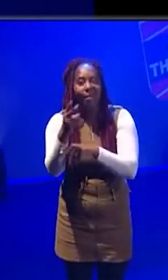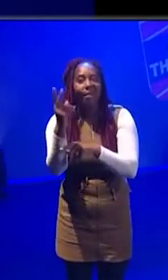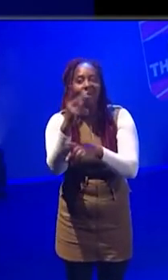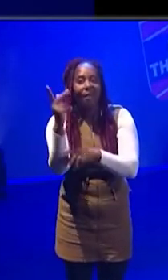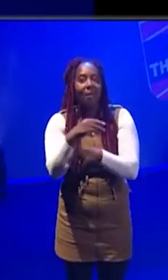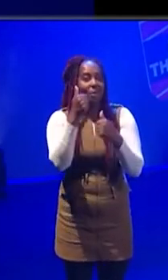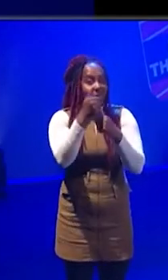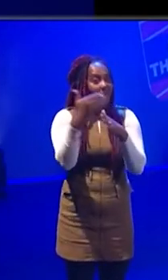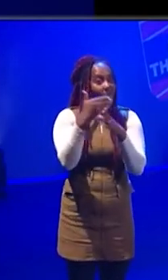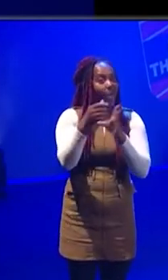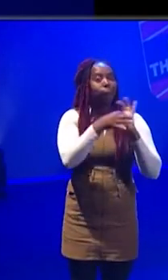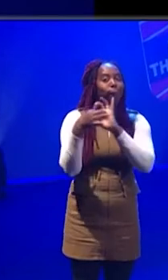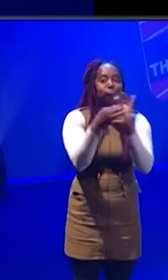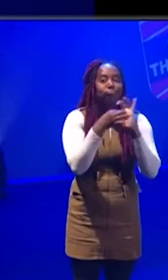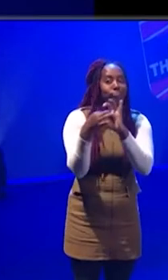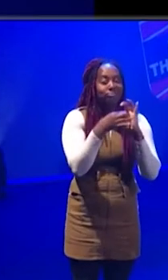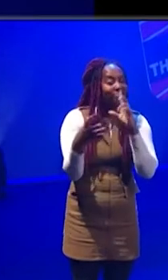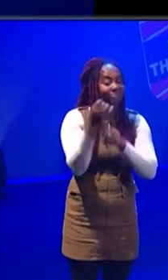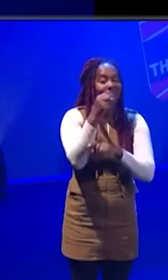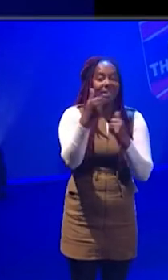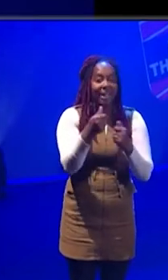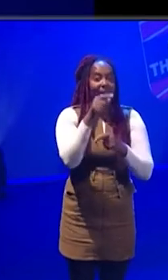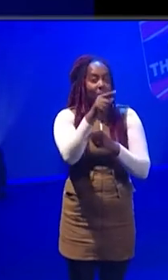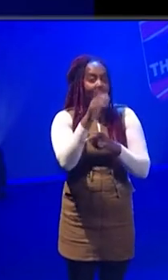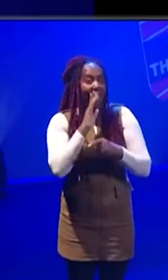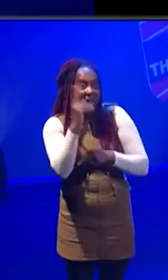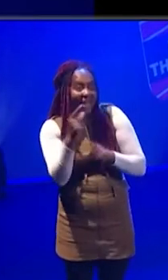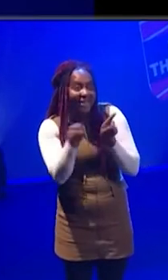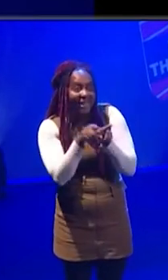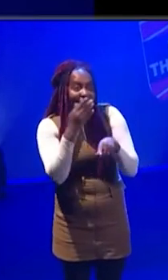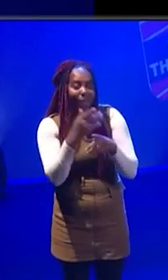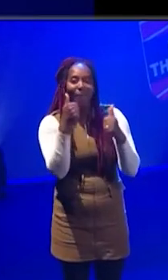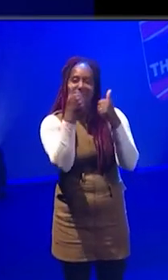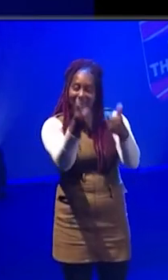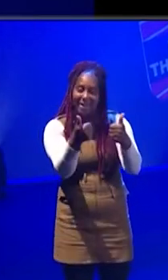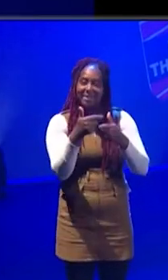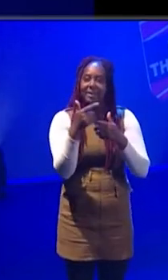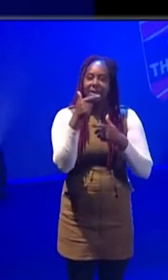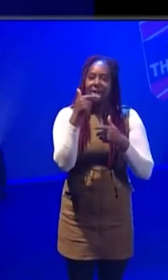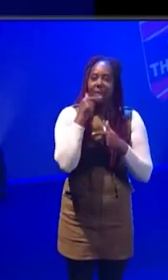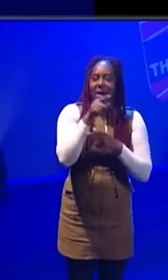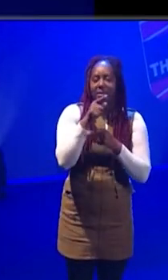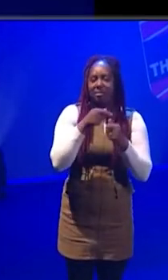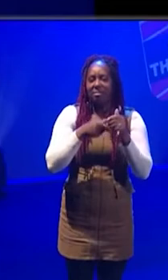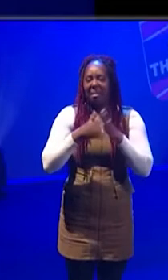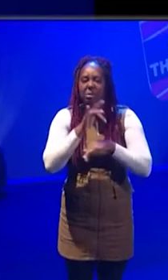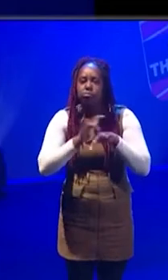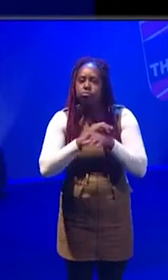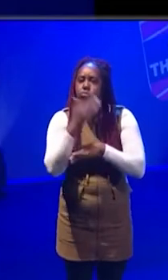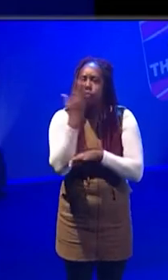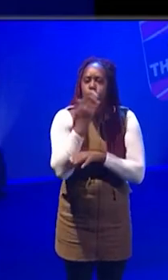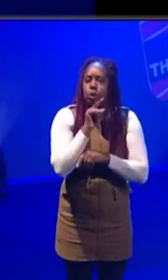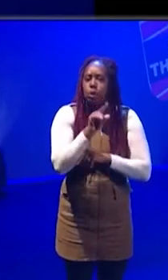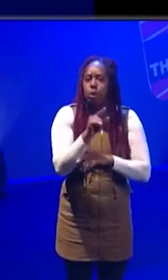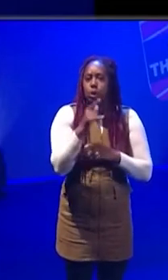a good time with them and it's a successful collaboration, they will call you back. But to have left drama school, I didn't